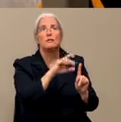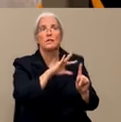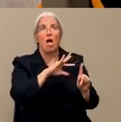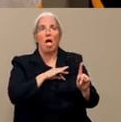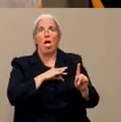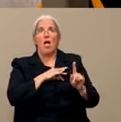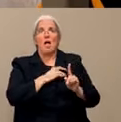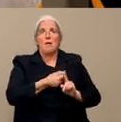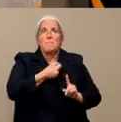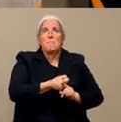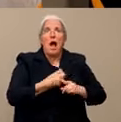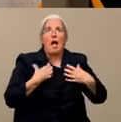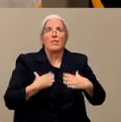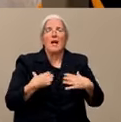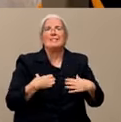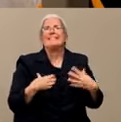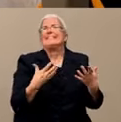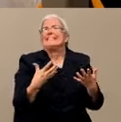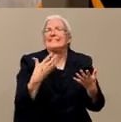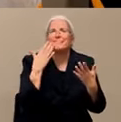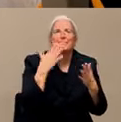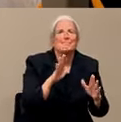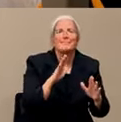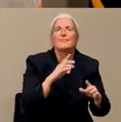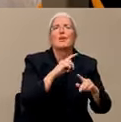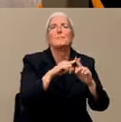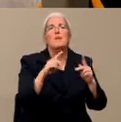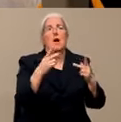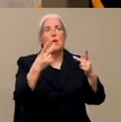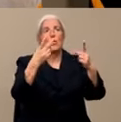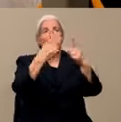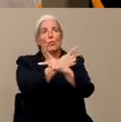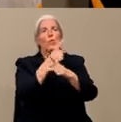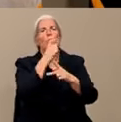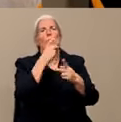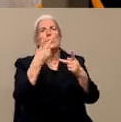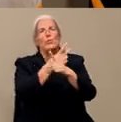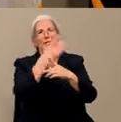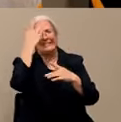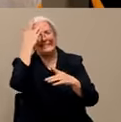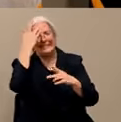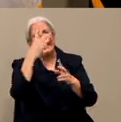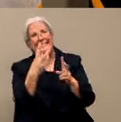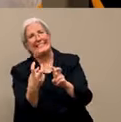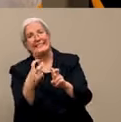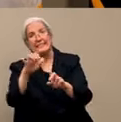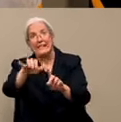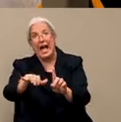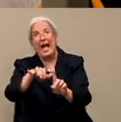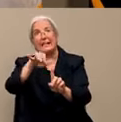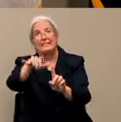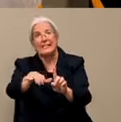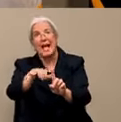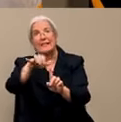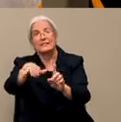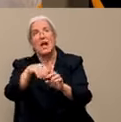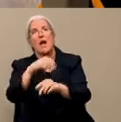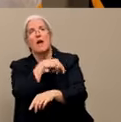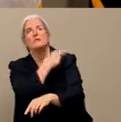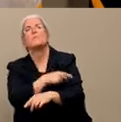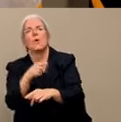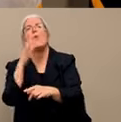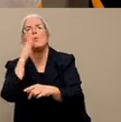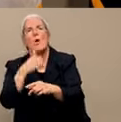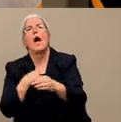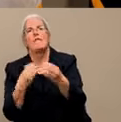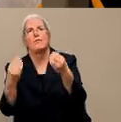the hospital and the more likely you are to have some scarring in your lungs. But it's just not known that. Great,